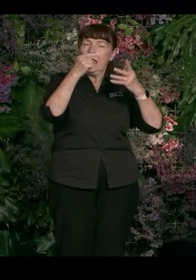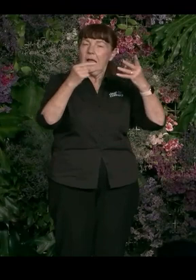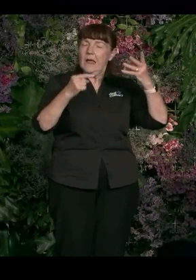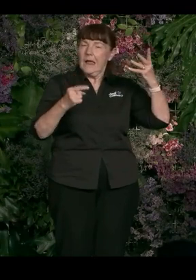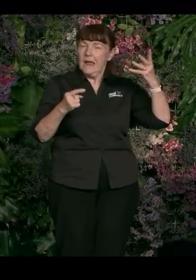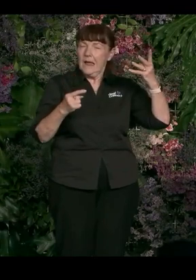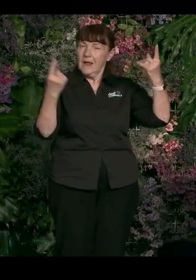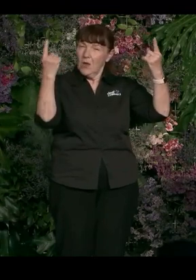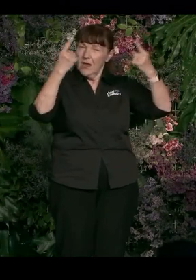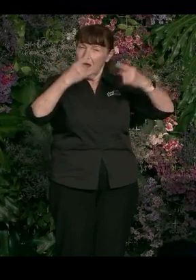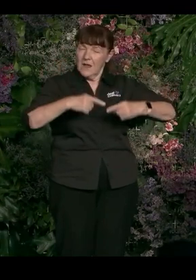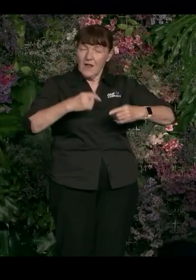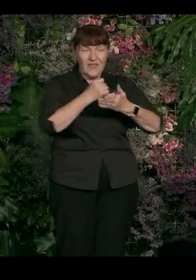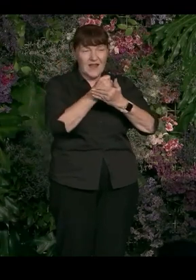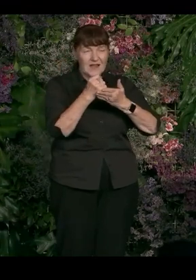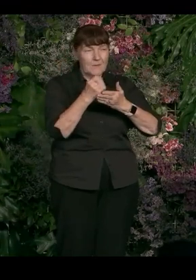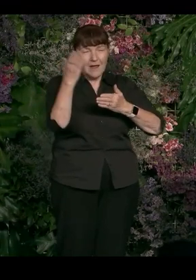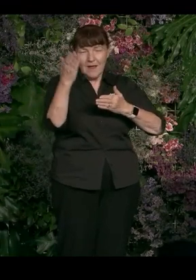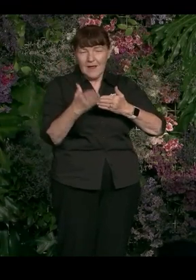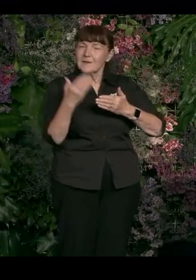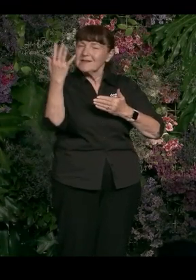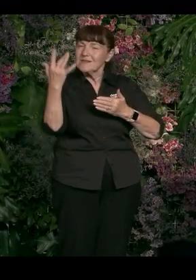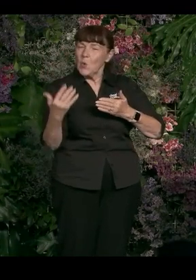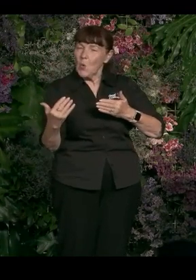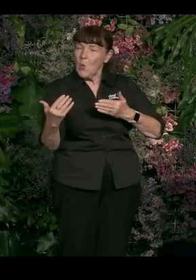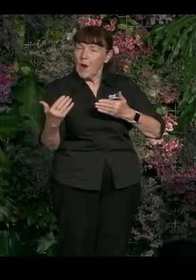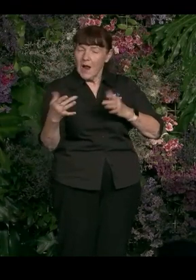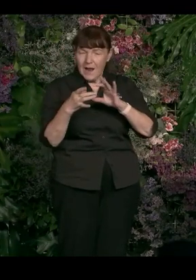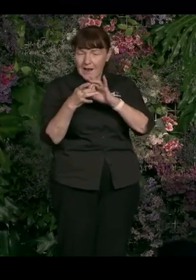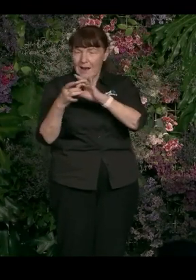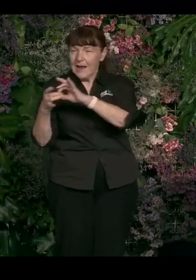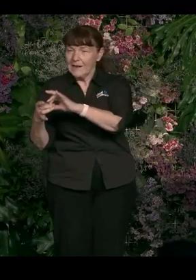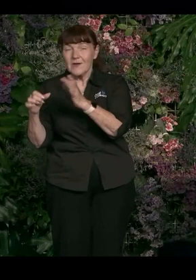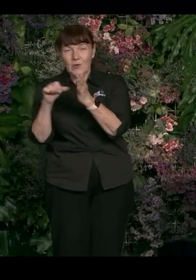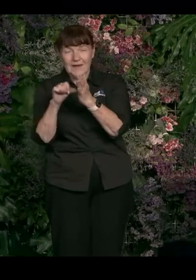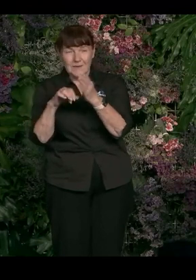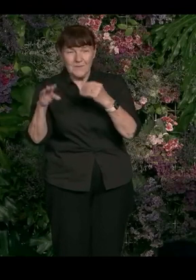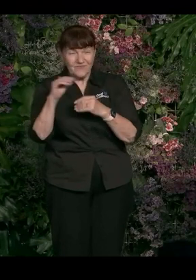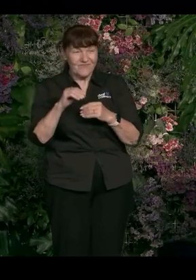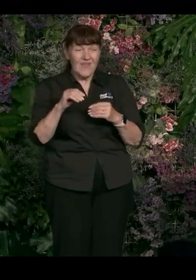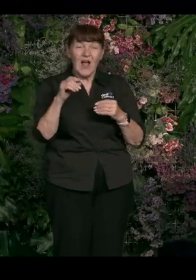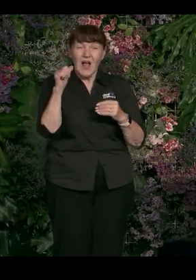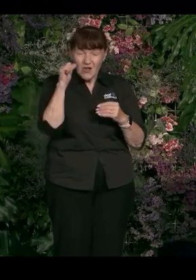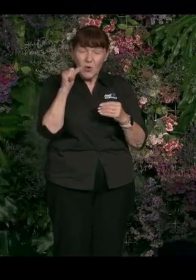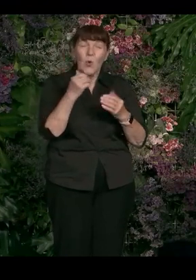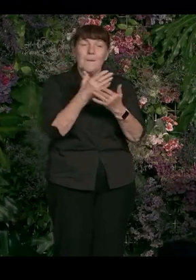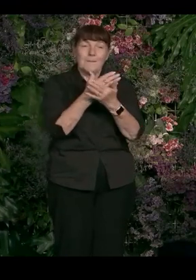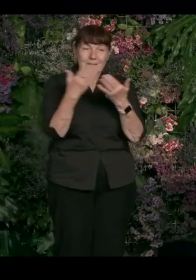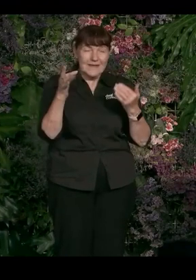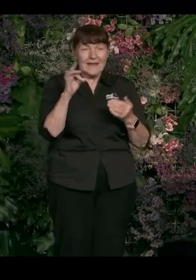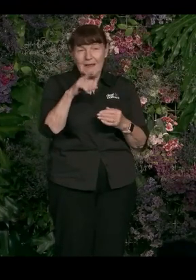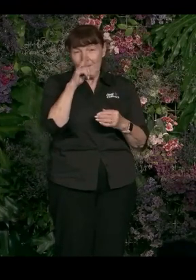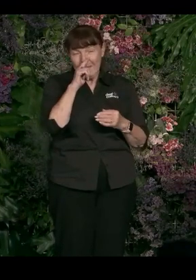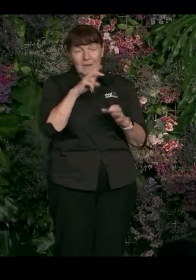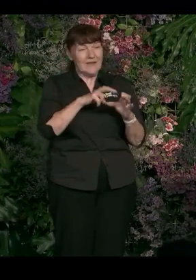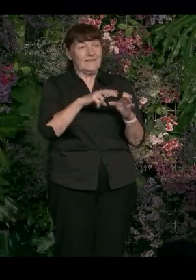and I give them a number and a score, and I tie it to economic outcomes. So I know that 26% of gay people have left anti-gay. I'm using gay instead